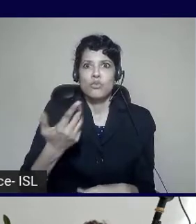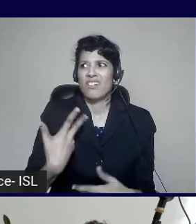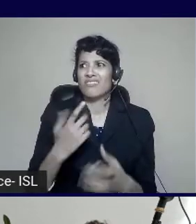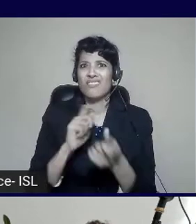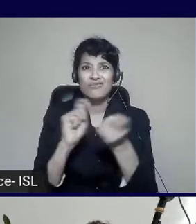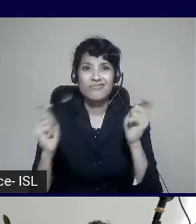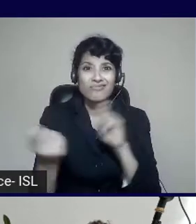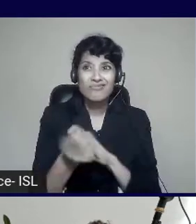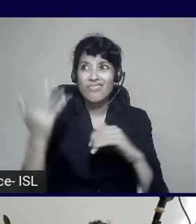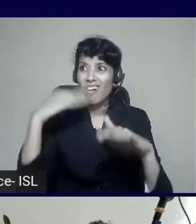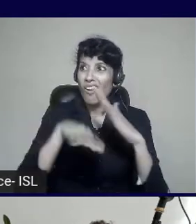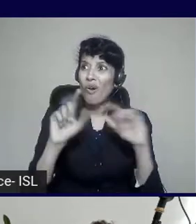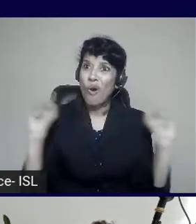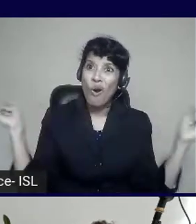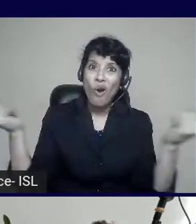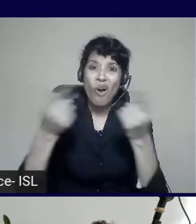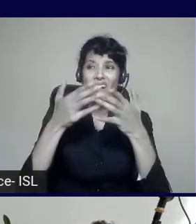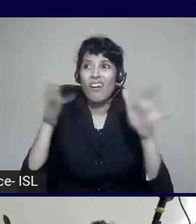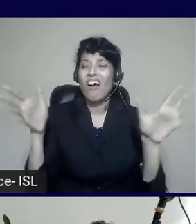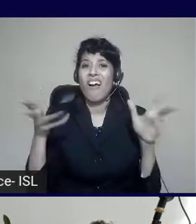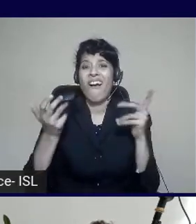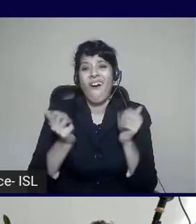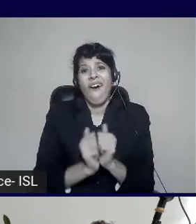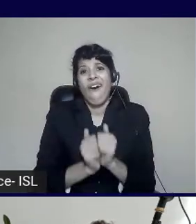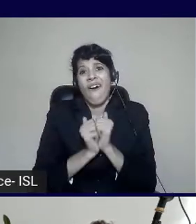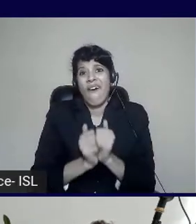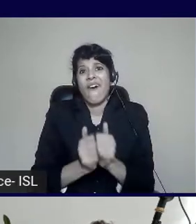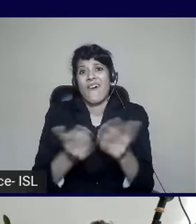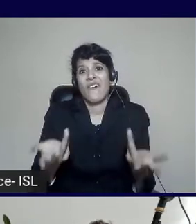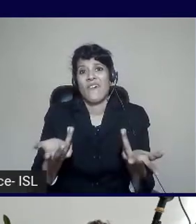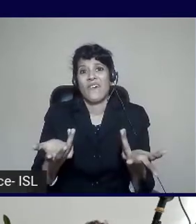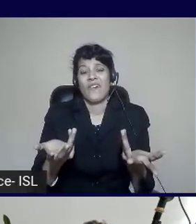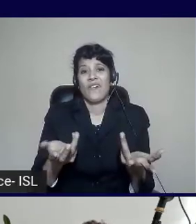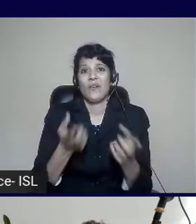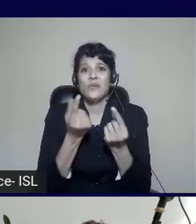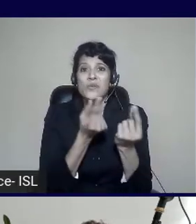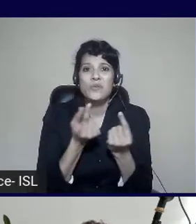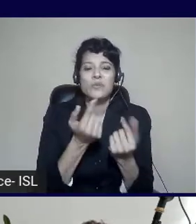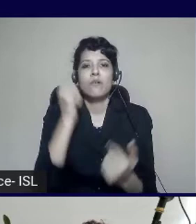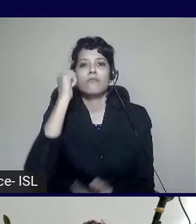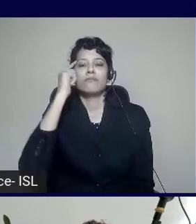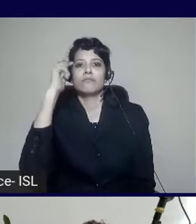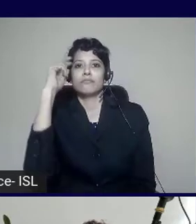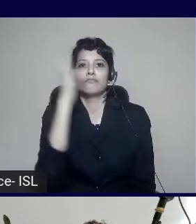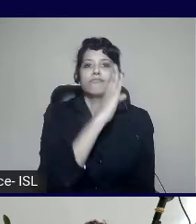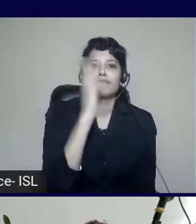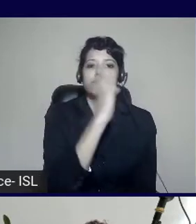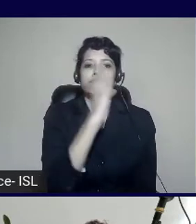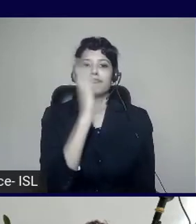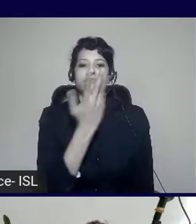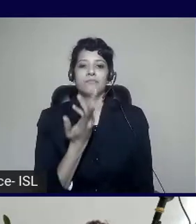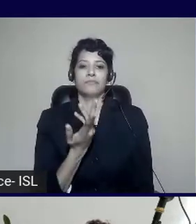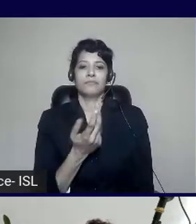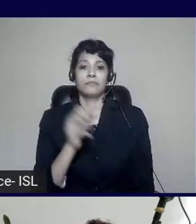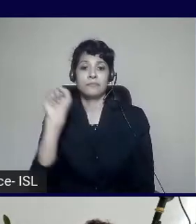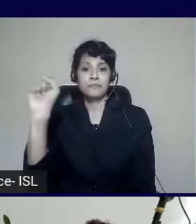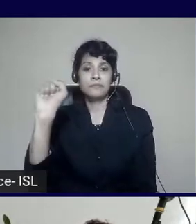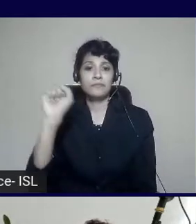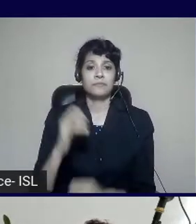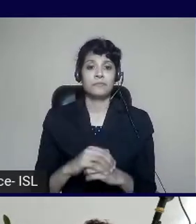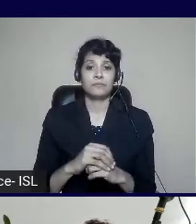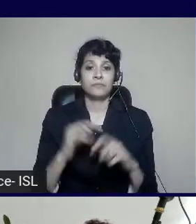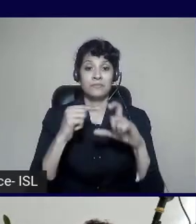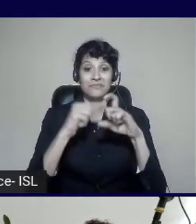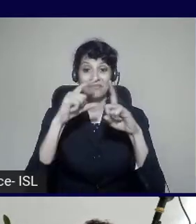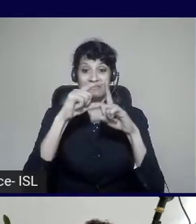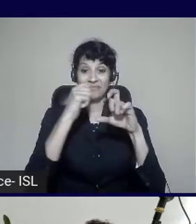immersive reader is available on all of Microsoft products and the Edge browser. And what the immersive reader does is it actually takes a website, a